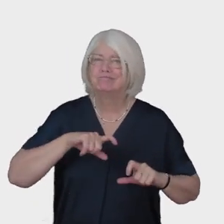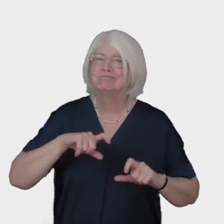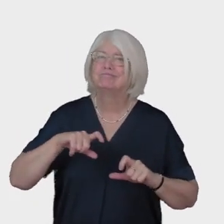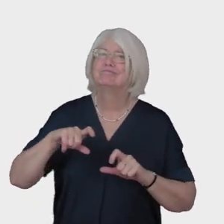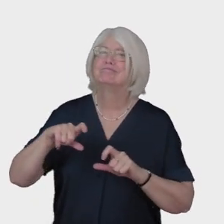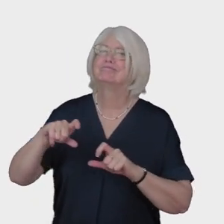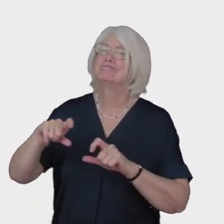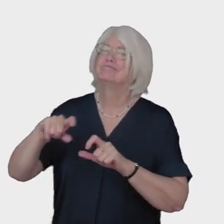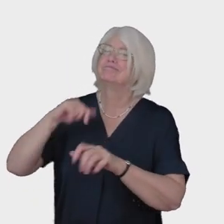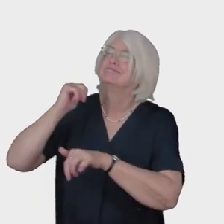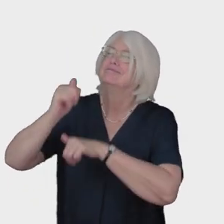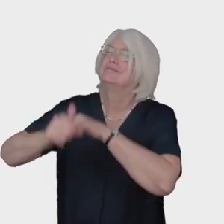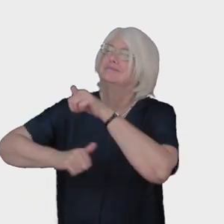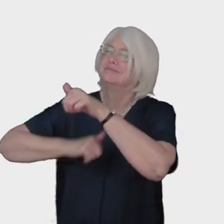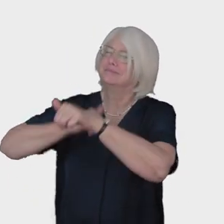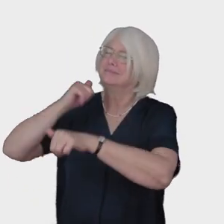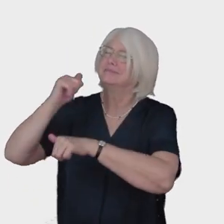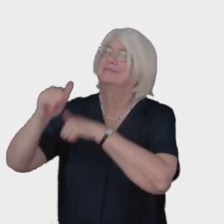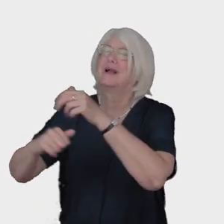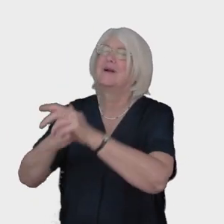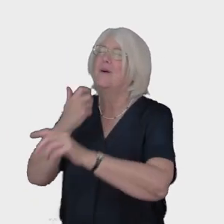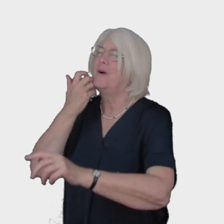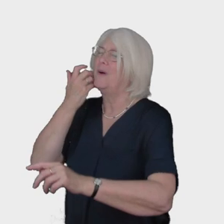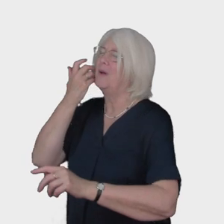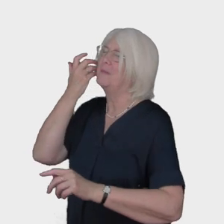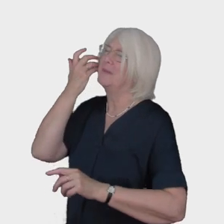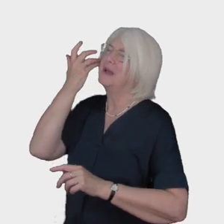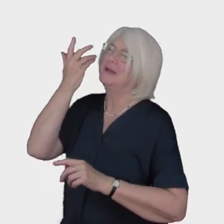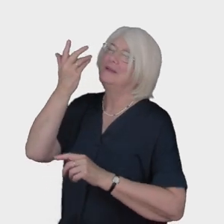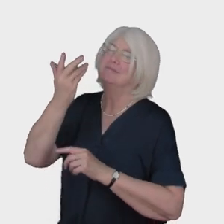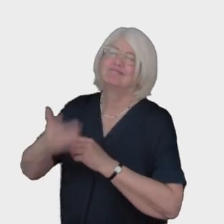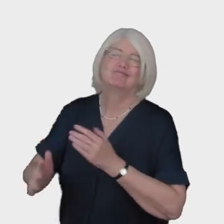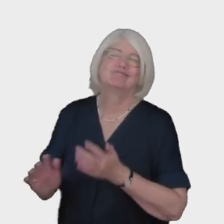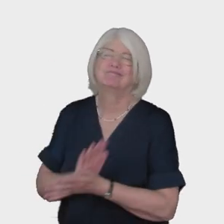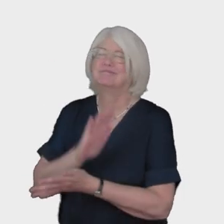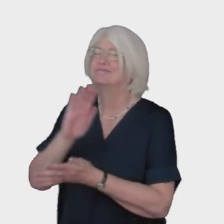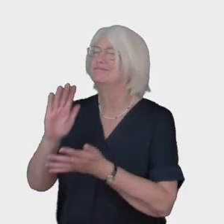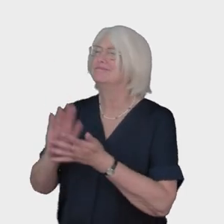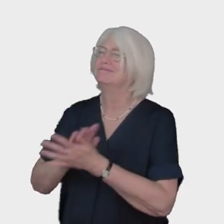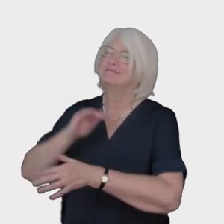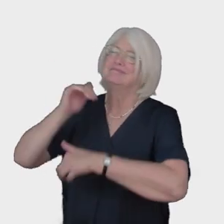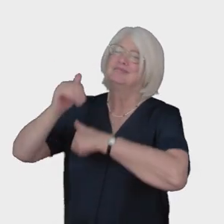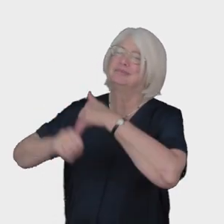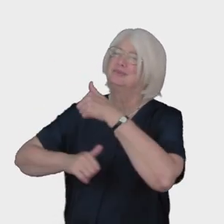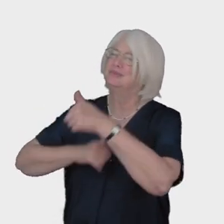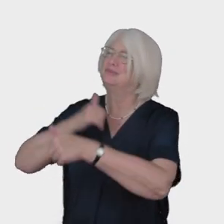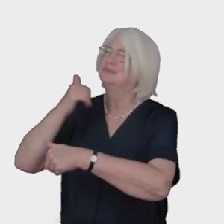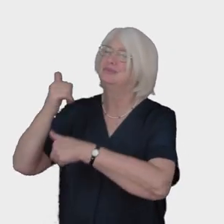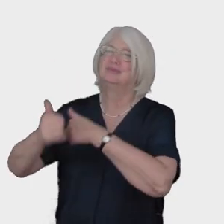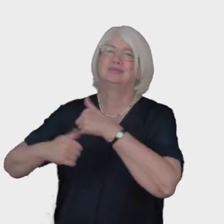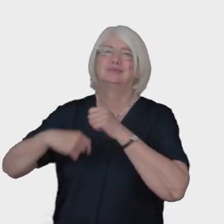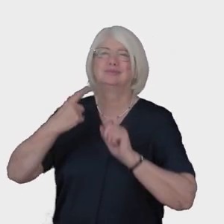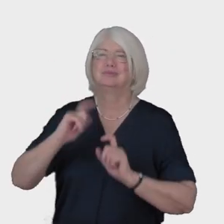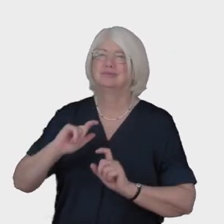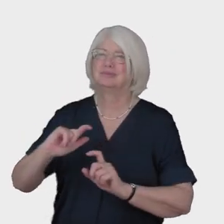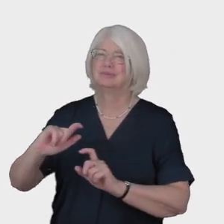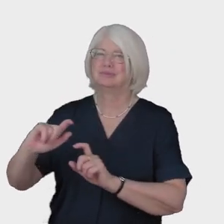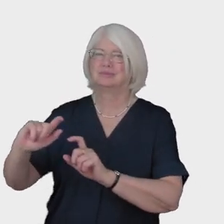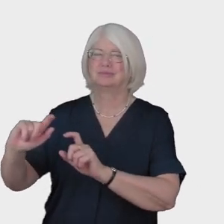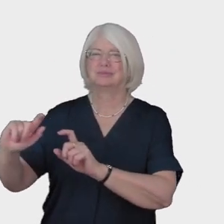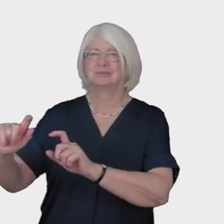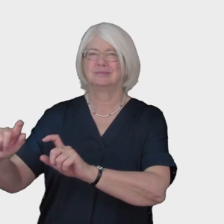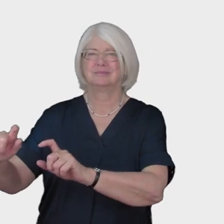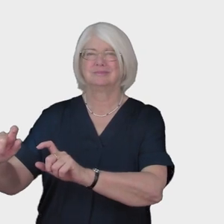in your sweet place I always good glad